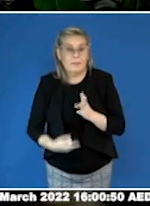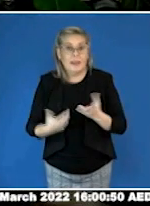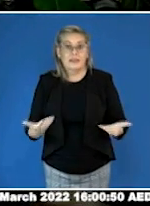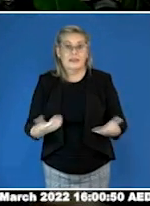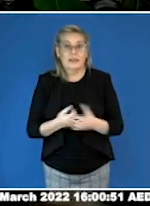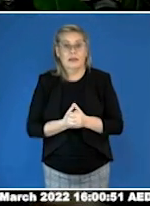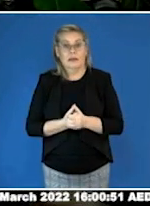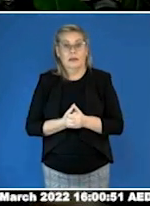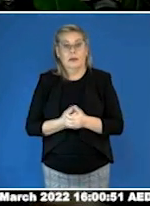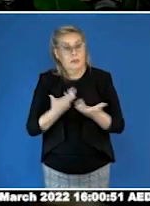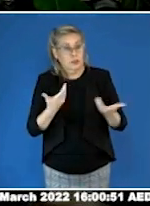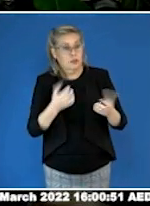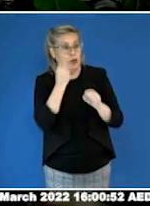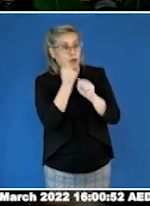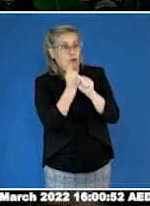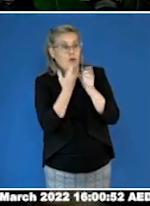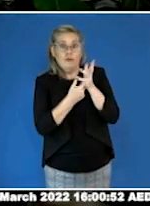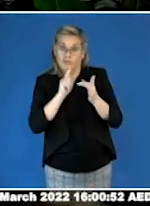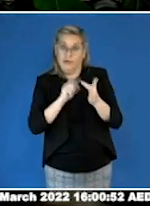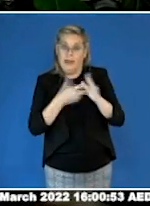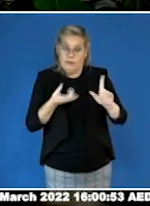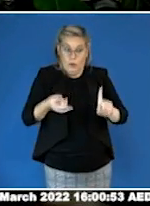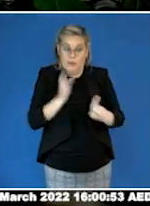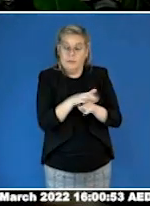know she was an undiagnosed autistic female.